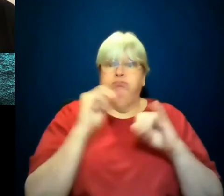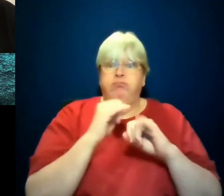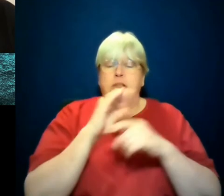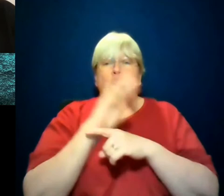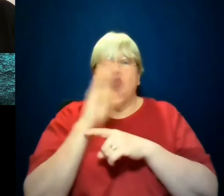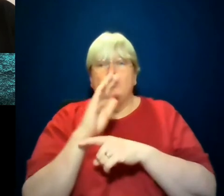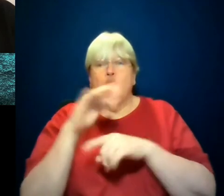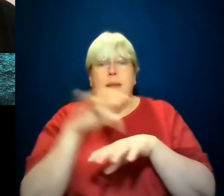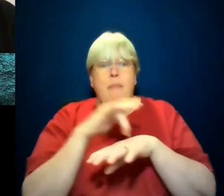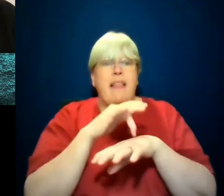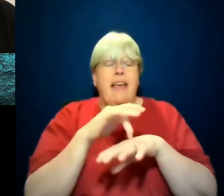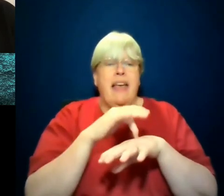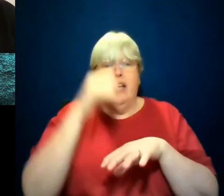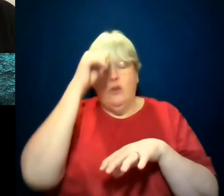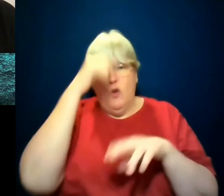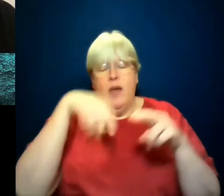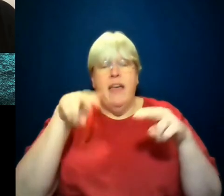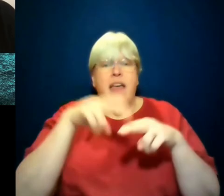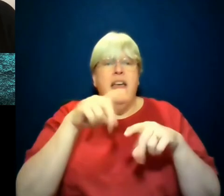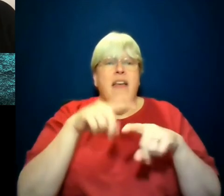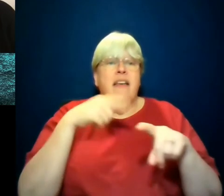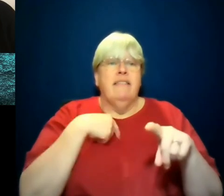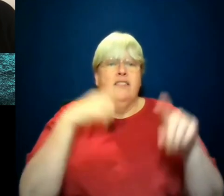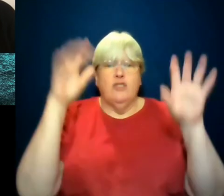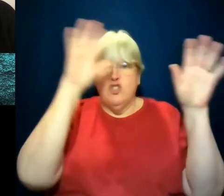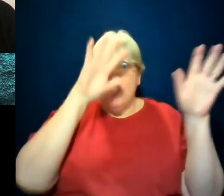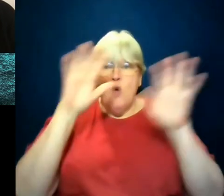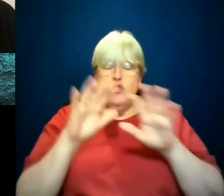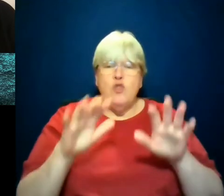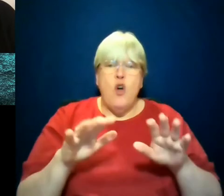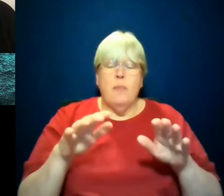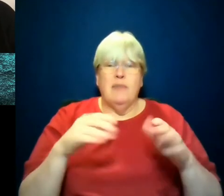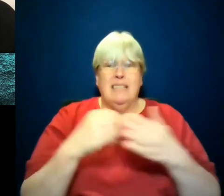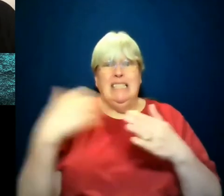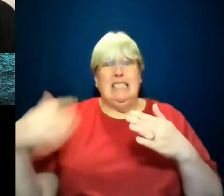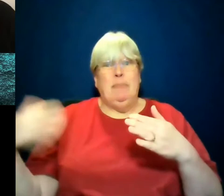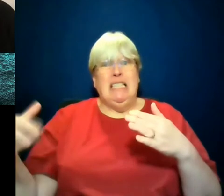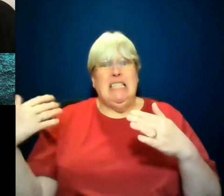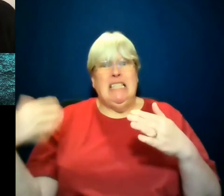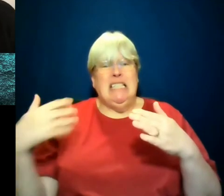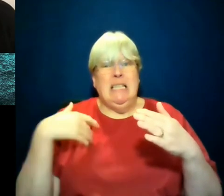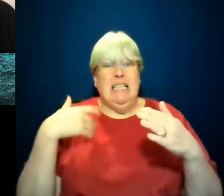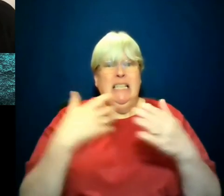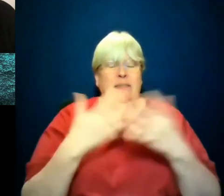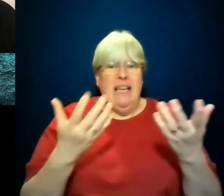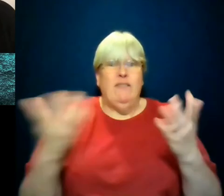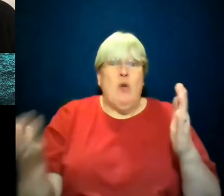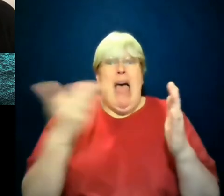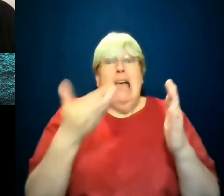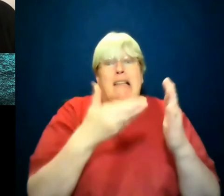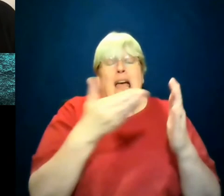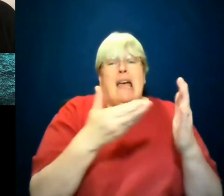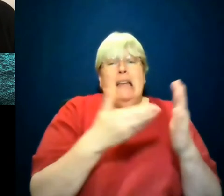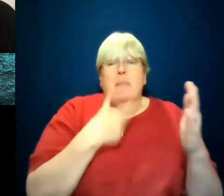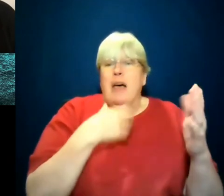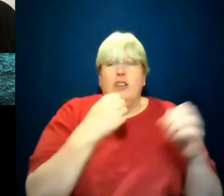you know, if you put kind of, you know, there's a snowstorm or something, it's going to cost, God knows how many thousands of dollars. You can do